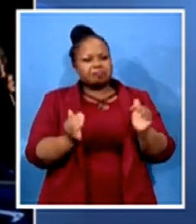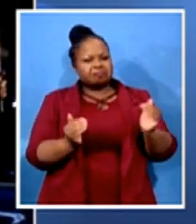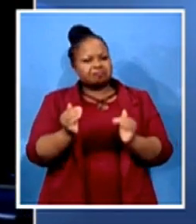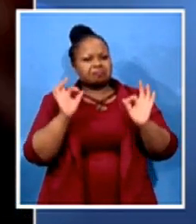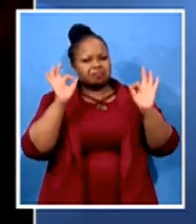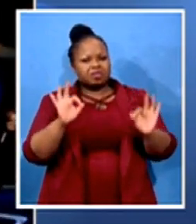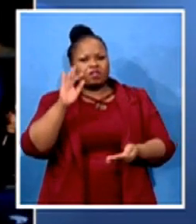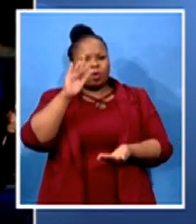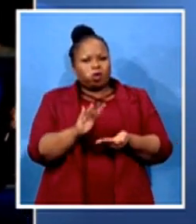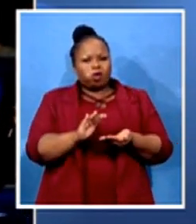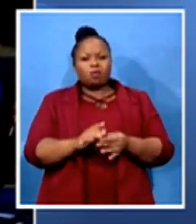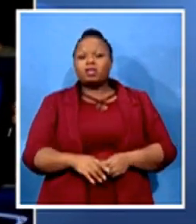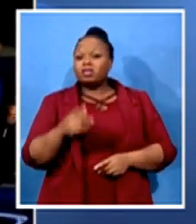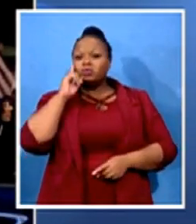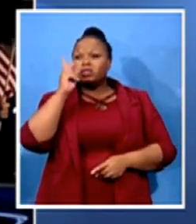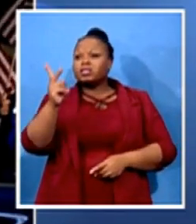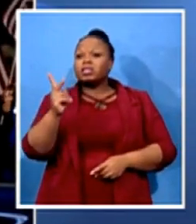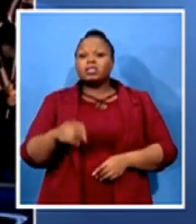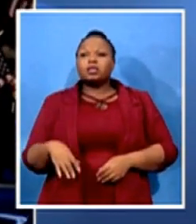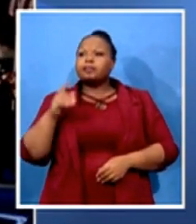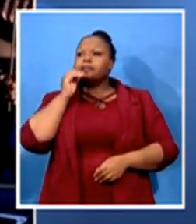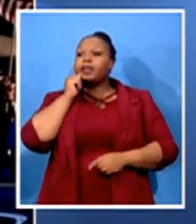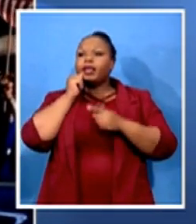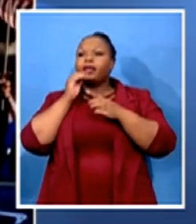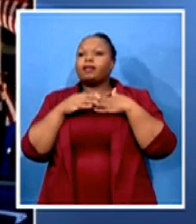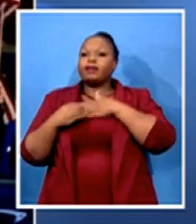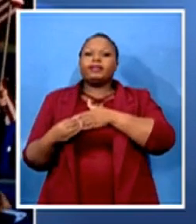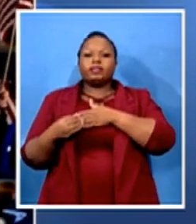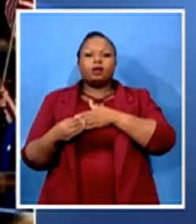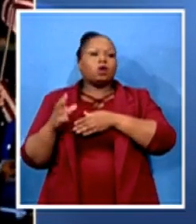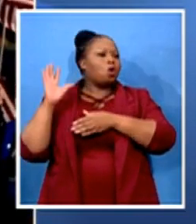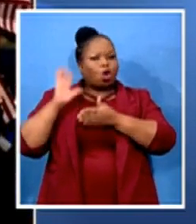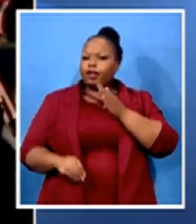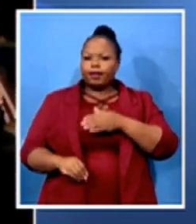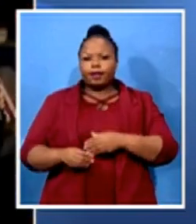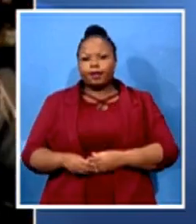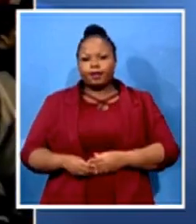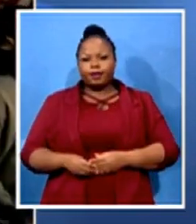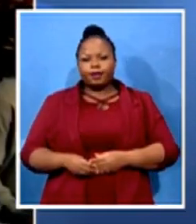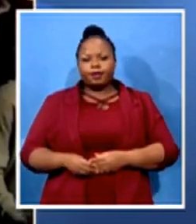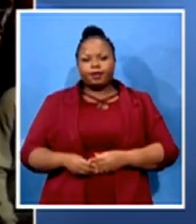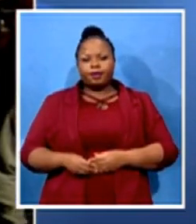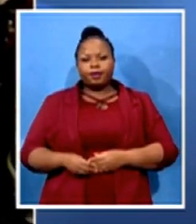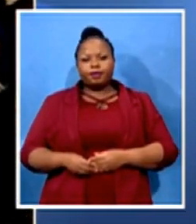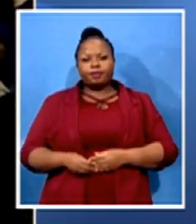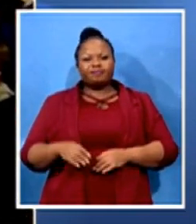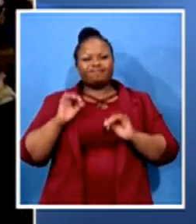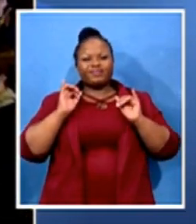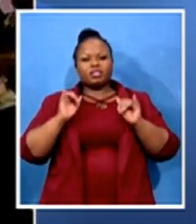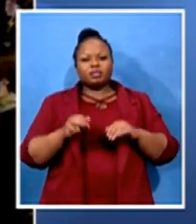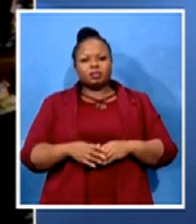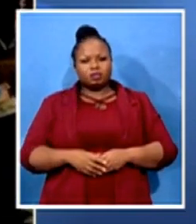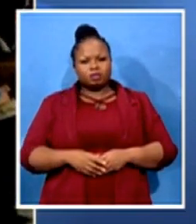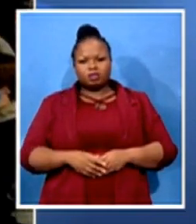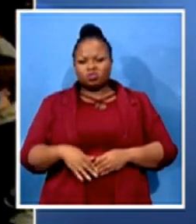led by men. All of them, top five. And therefore, it speaks to women can lead.